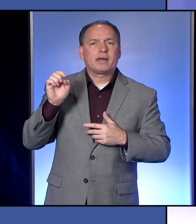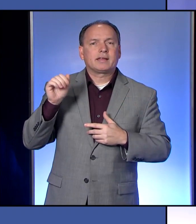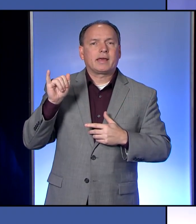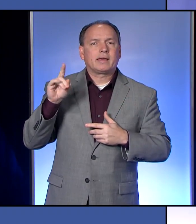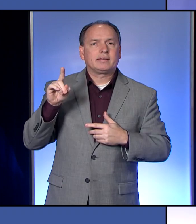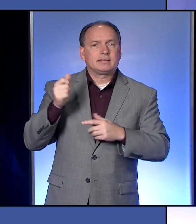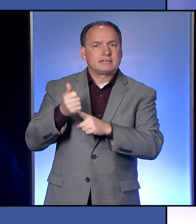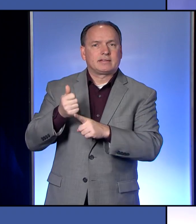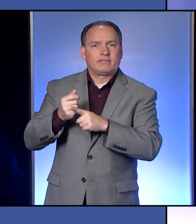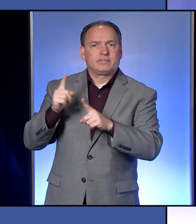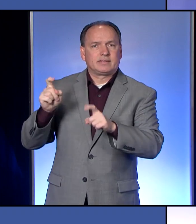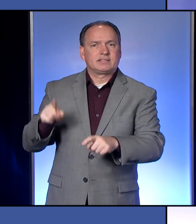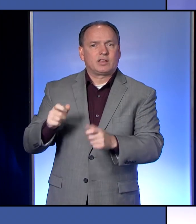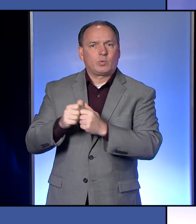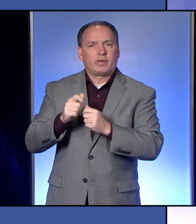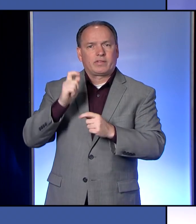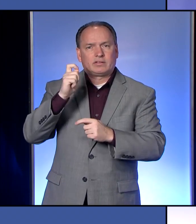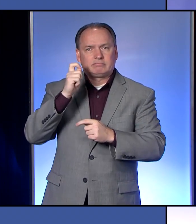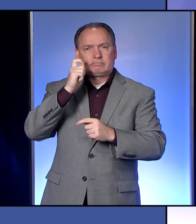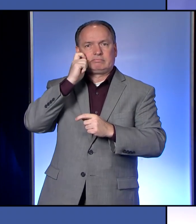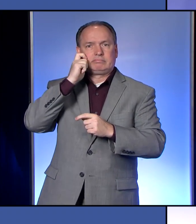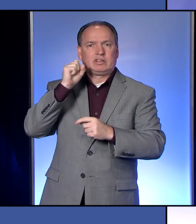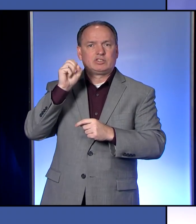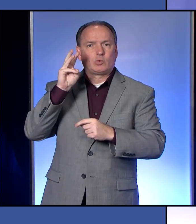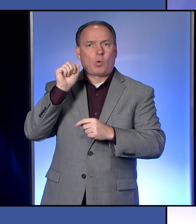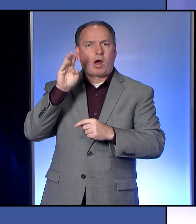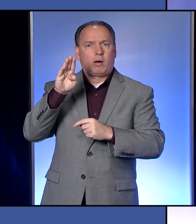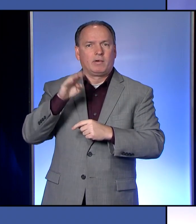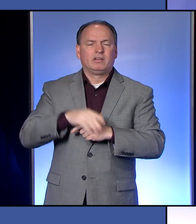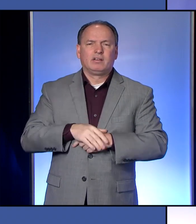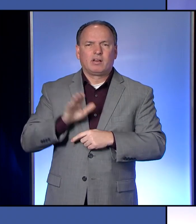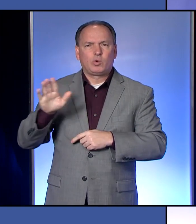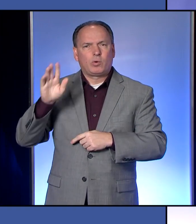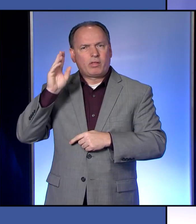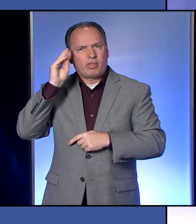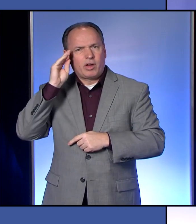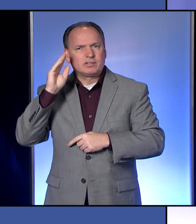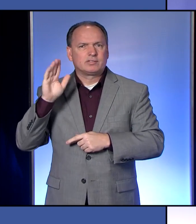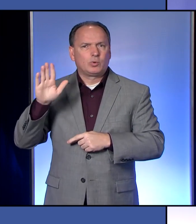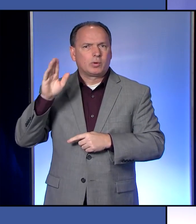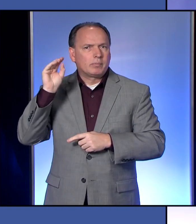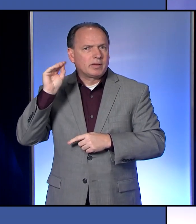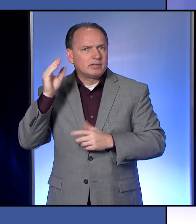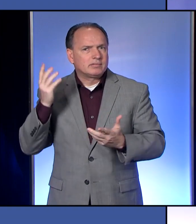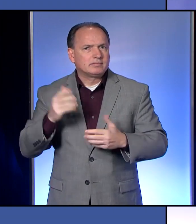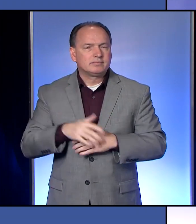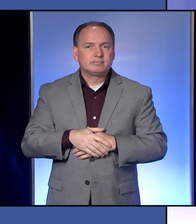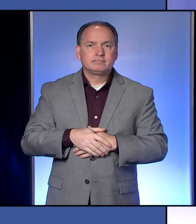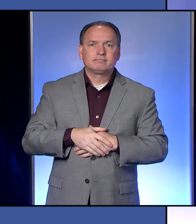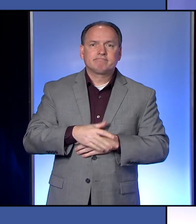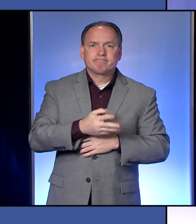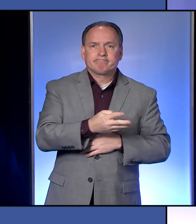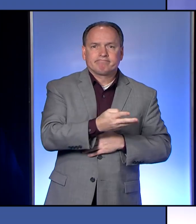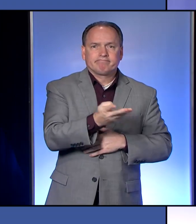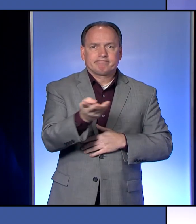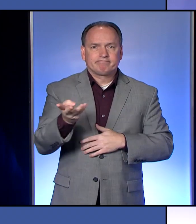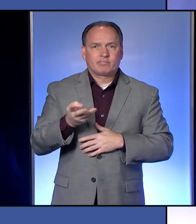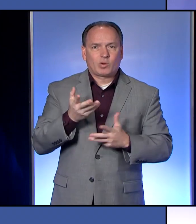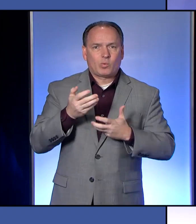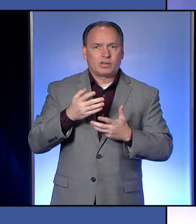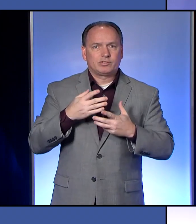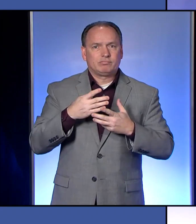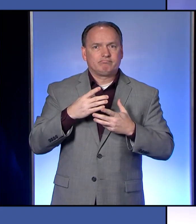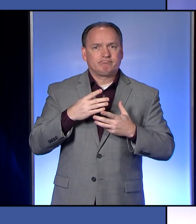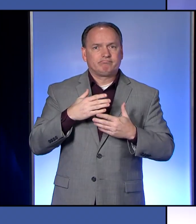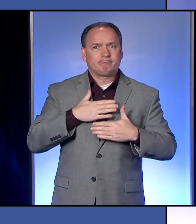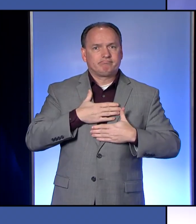-testing with the swabs and get their thoughts and opinion on that. Would any of our health care providers like to take